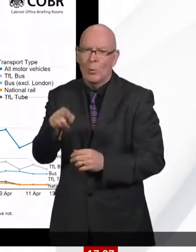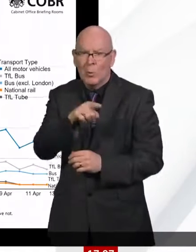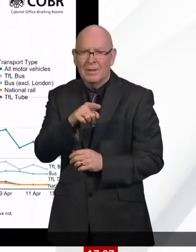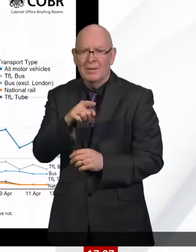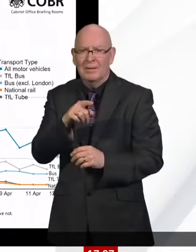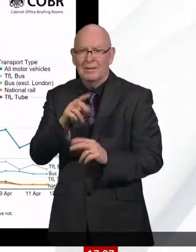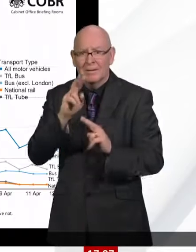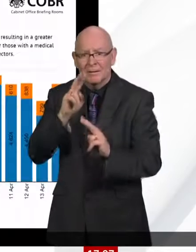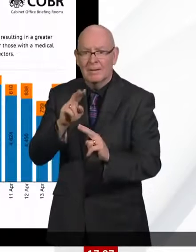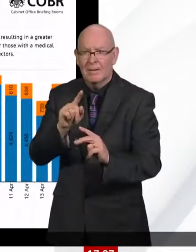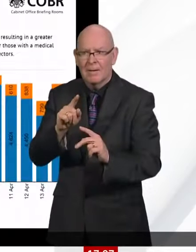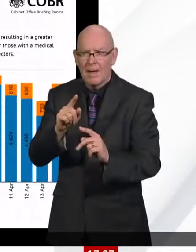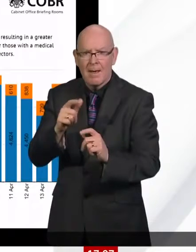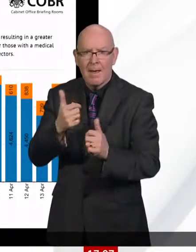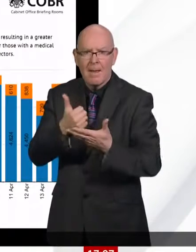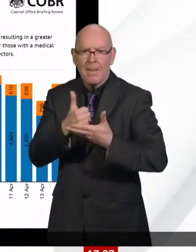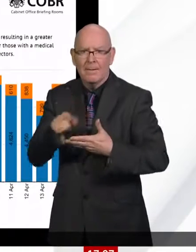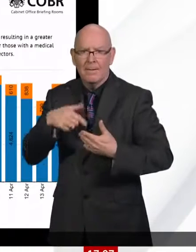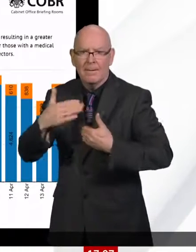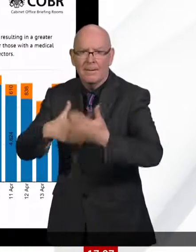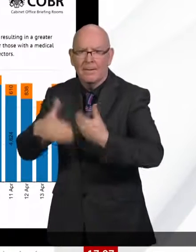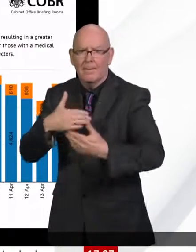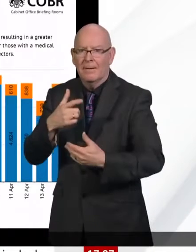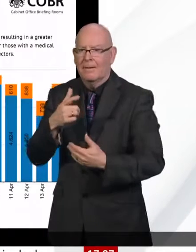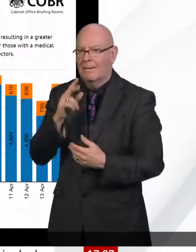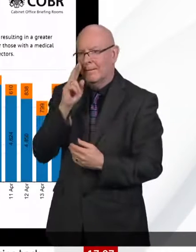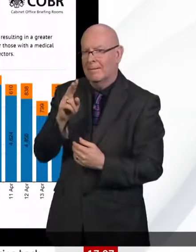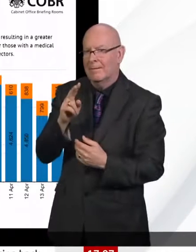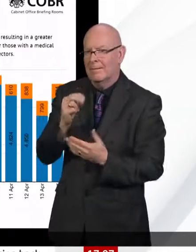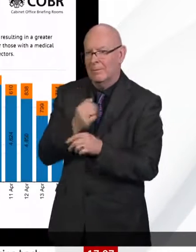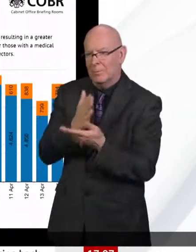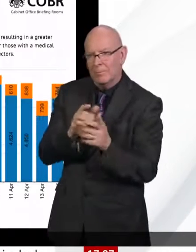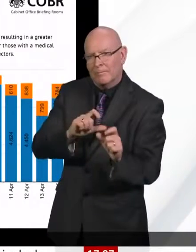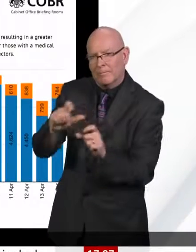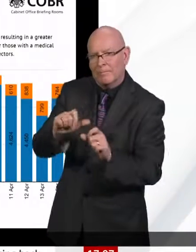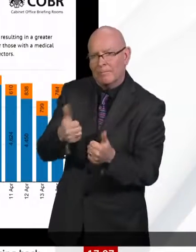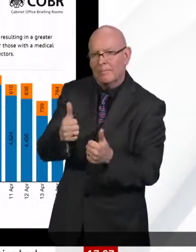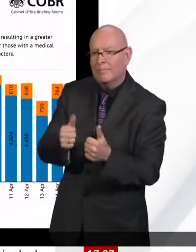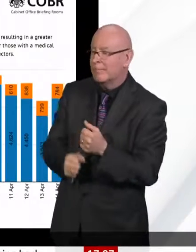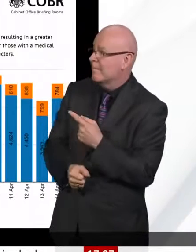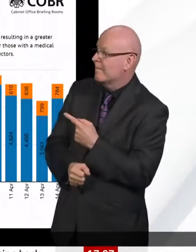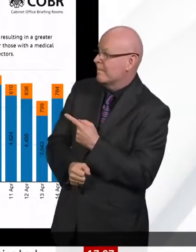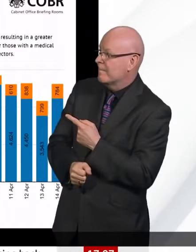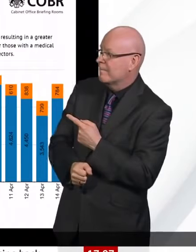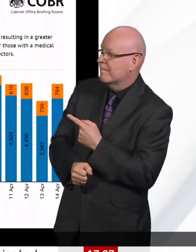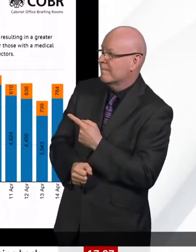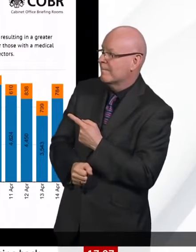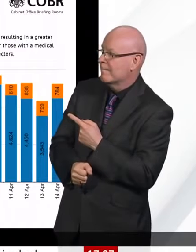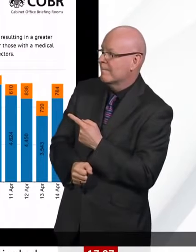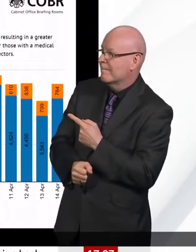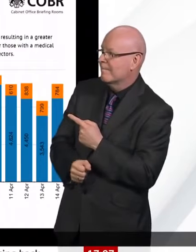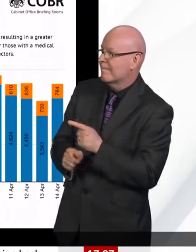will then translate into a reduction in new UK cases. And you can see here, our testing